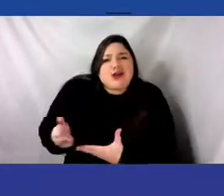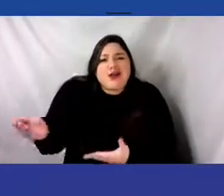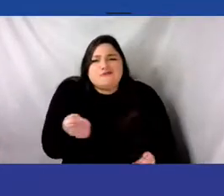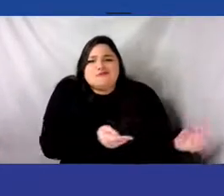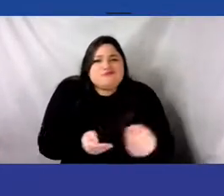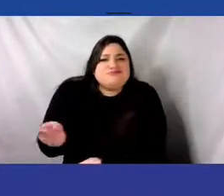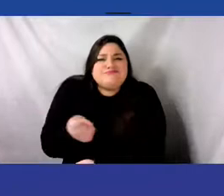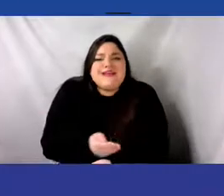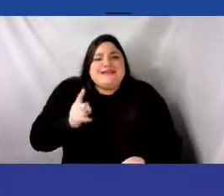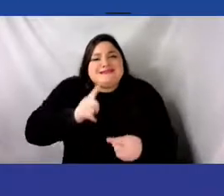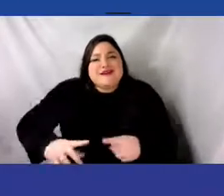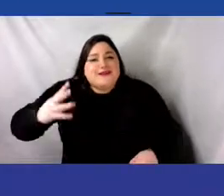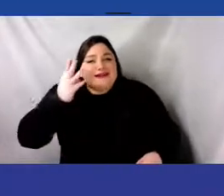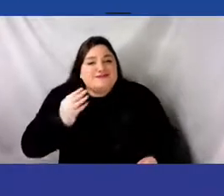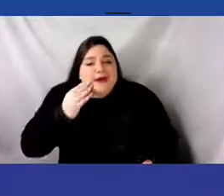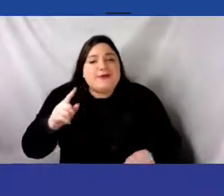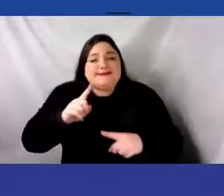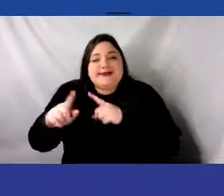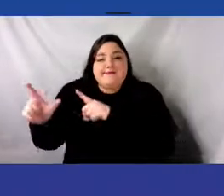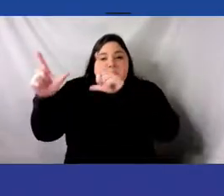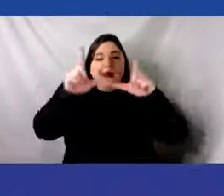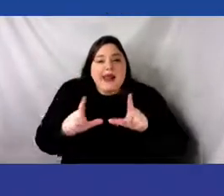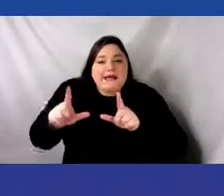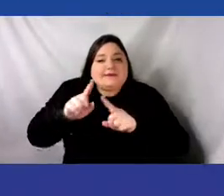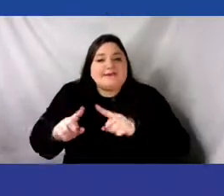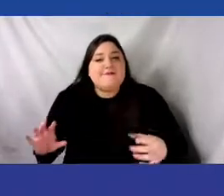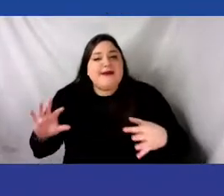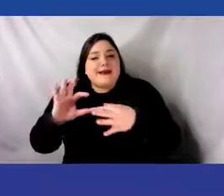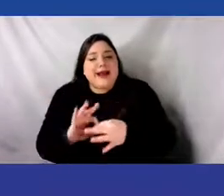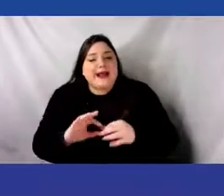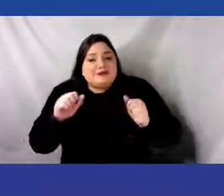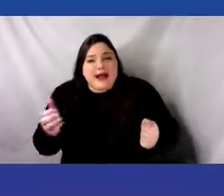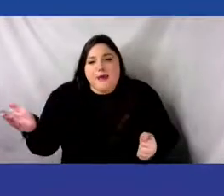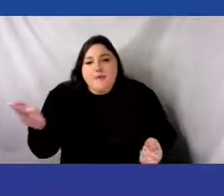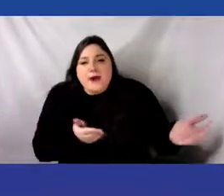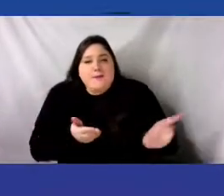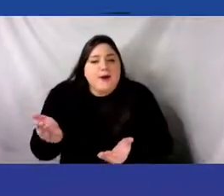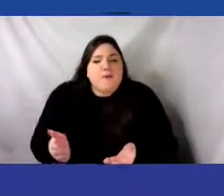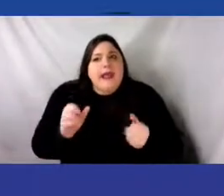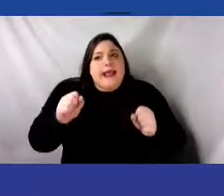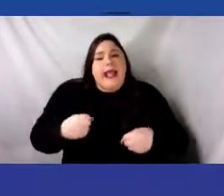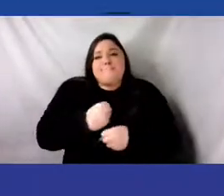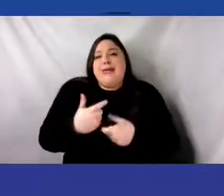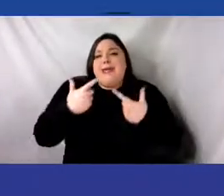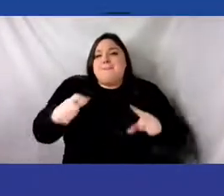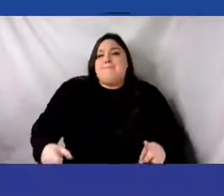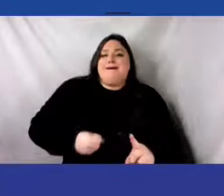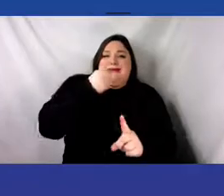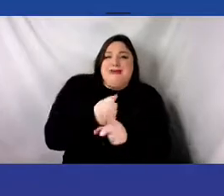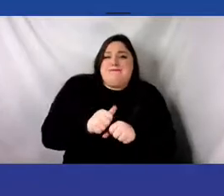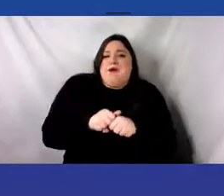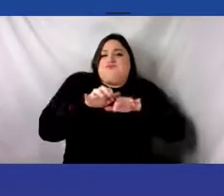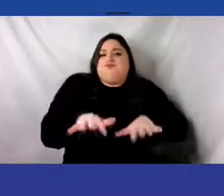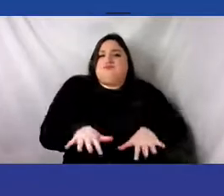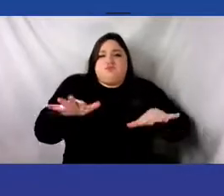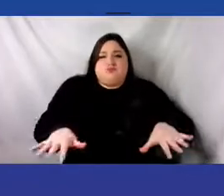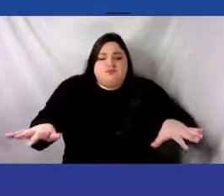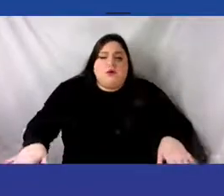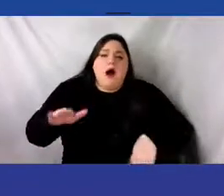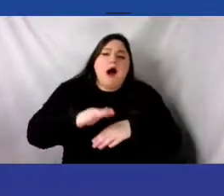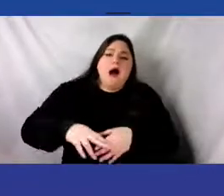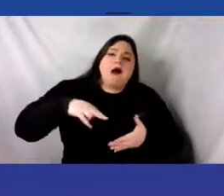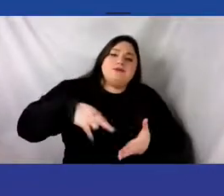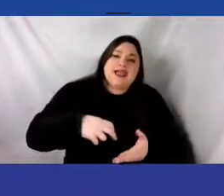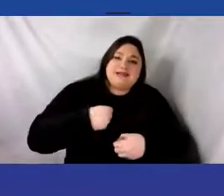will have I think great impact on dance making and performance work in New York City and beyond